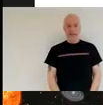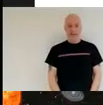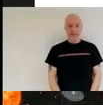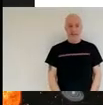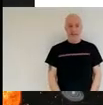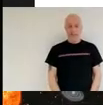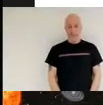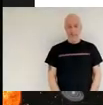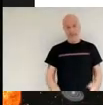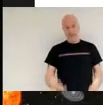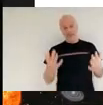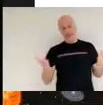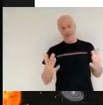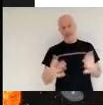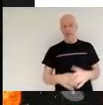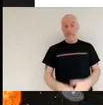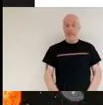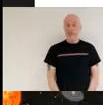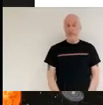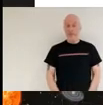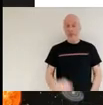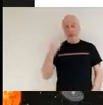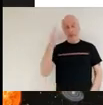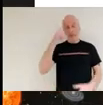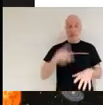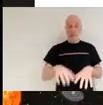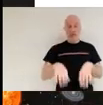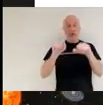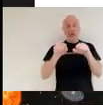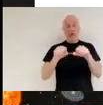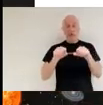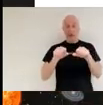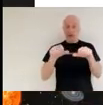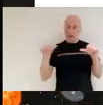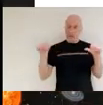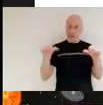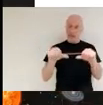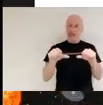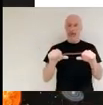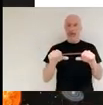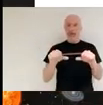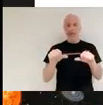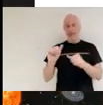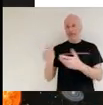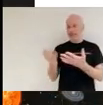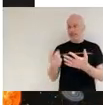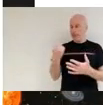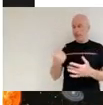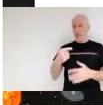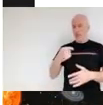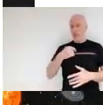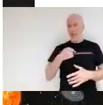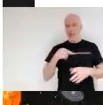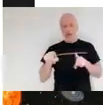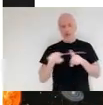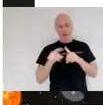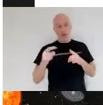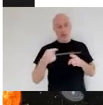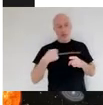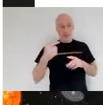okay so uh i thought i'd start with just a very brief introduction to myself and to the organization that i work for